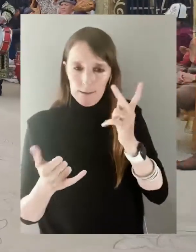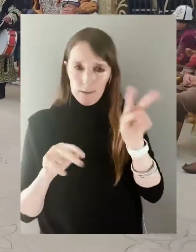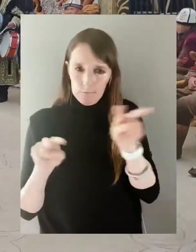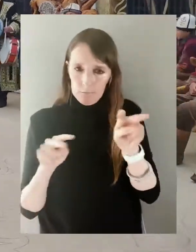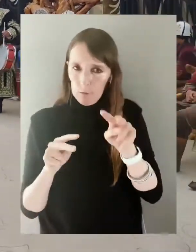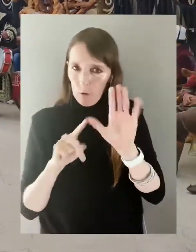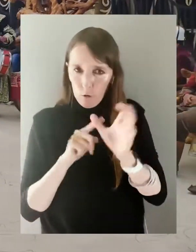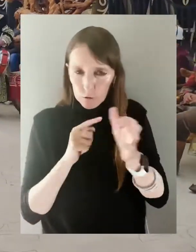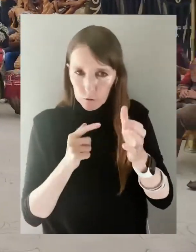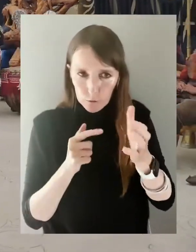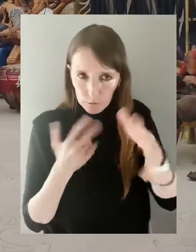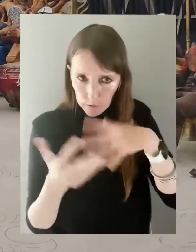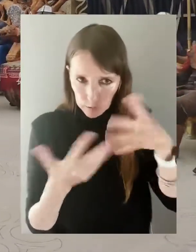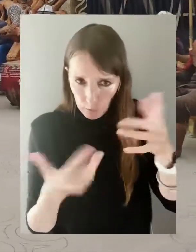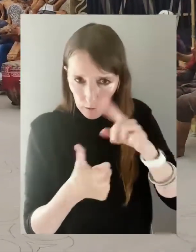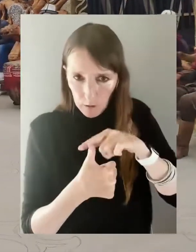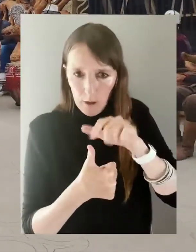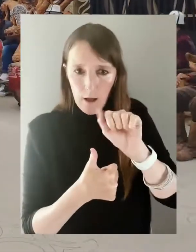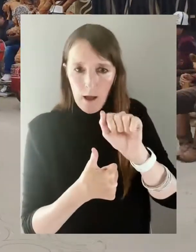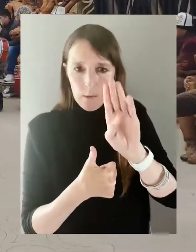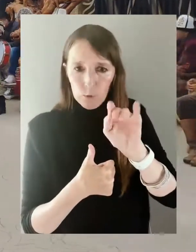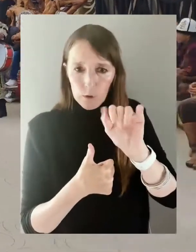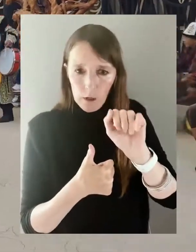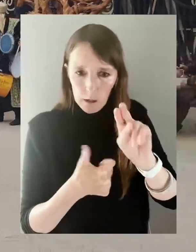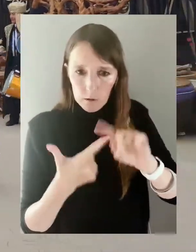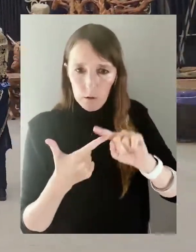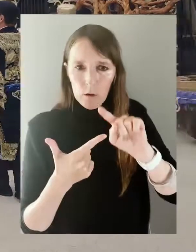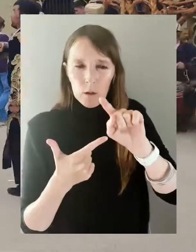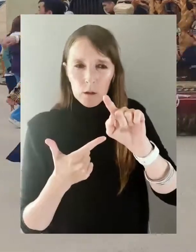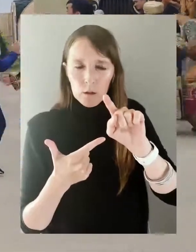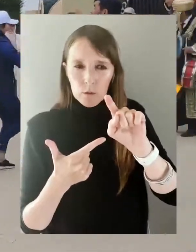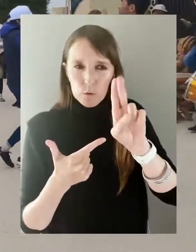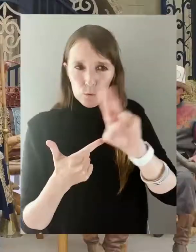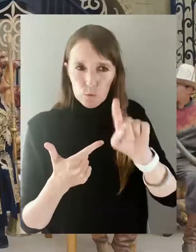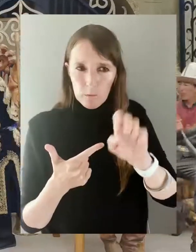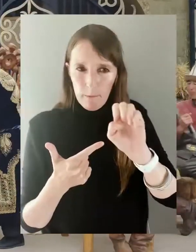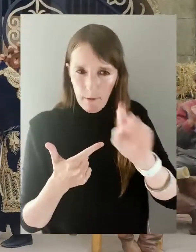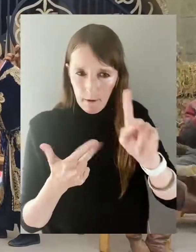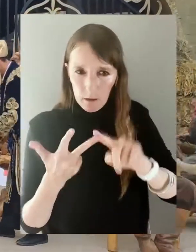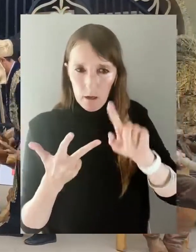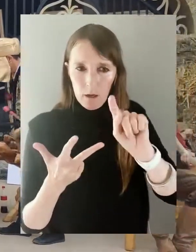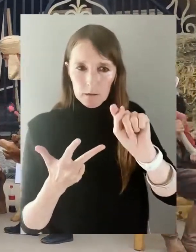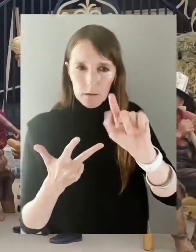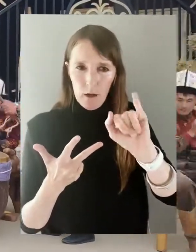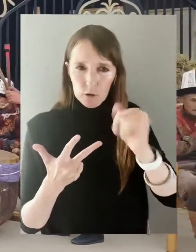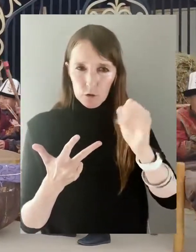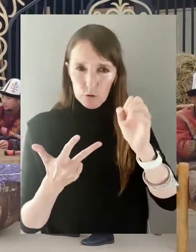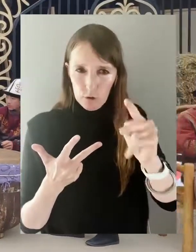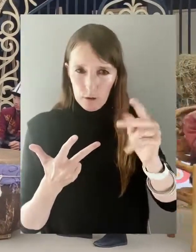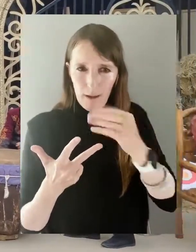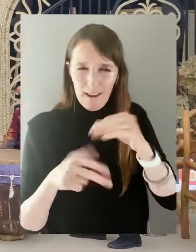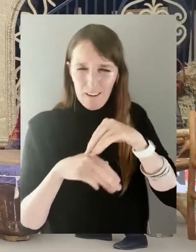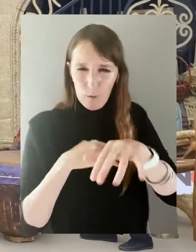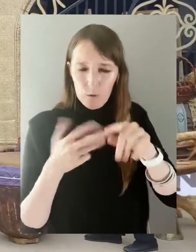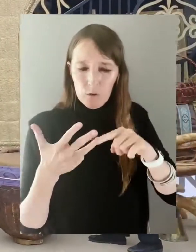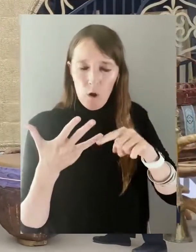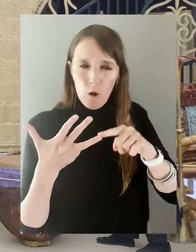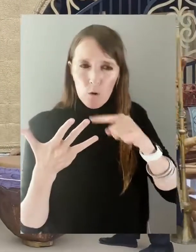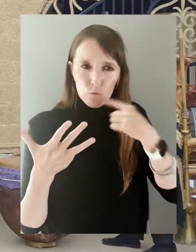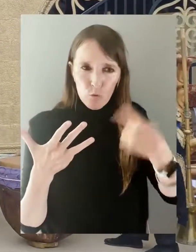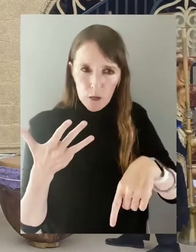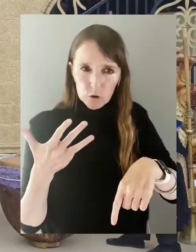mixture of such culture as of Dungan, Uyghur, Uzbek, Tadzik people, as well as the influence of Russian,